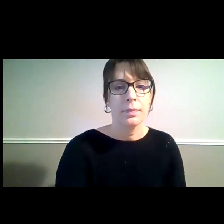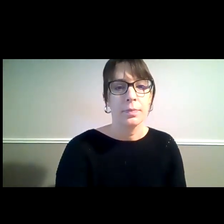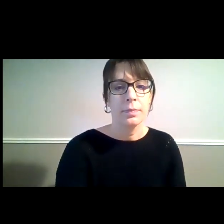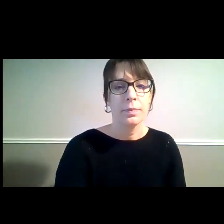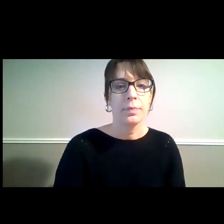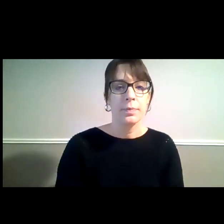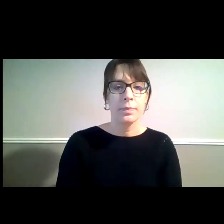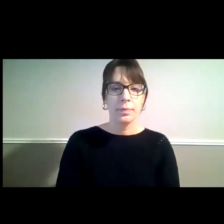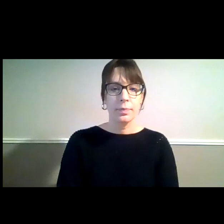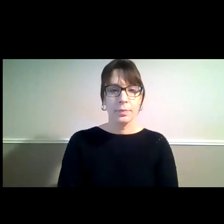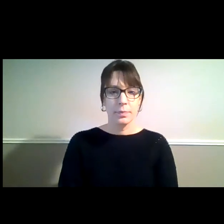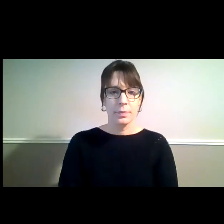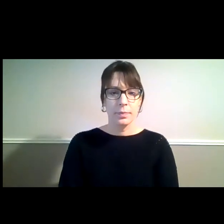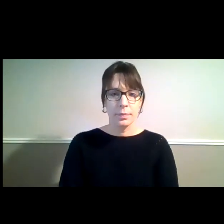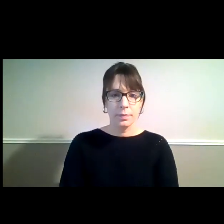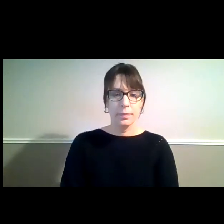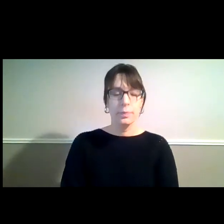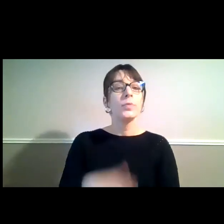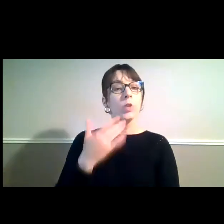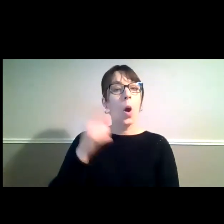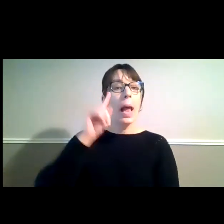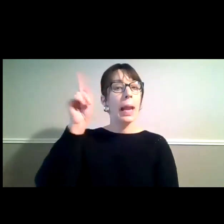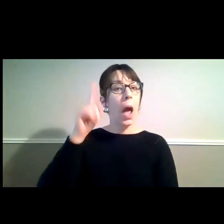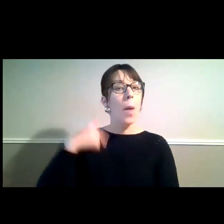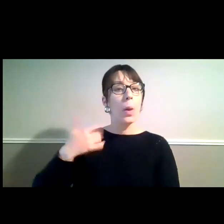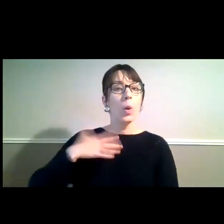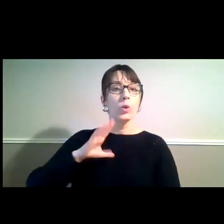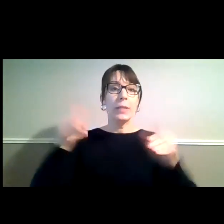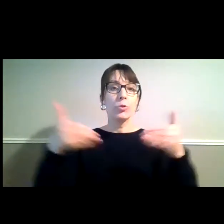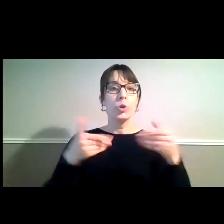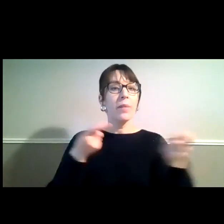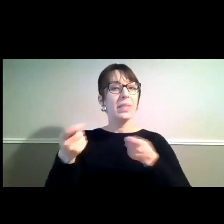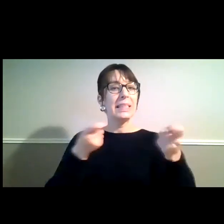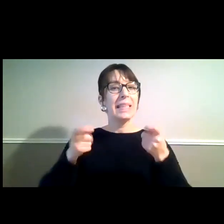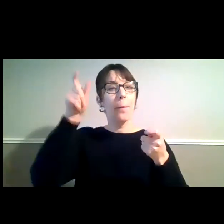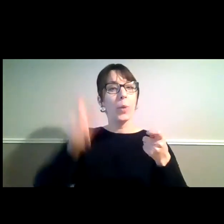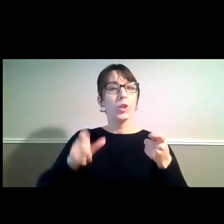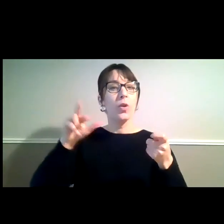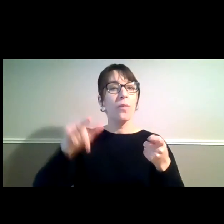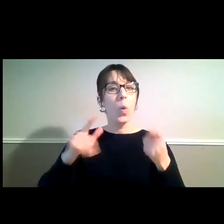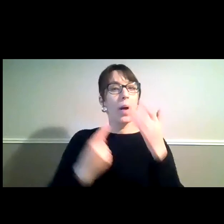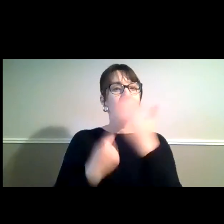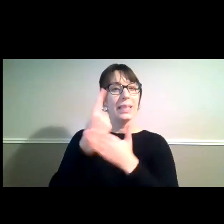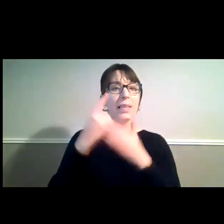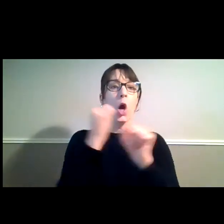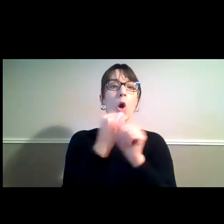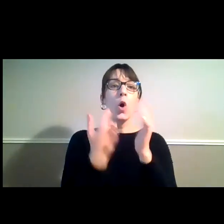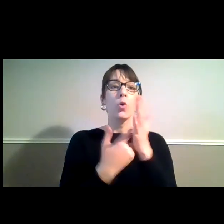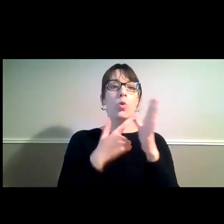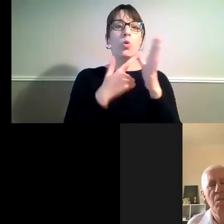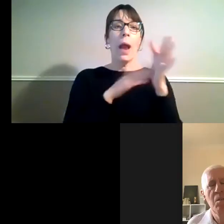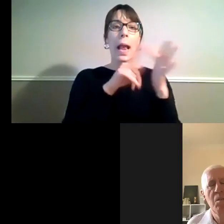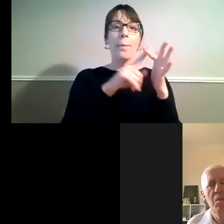I'd now like to introduce our facilitator for this event, Graham Inners AM. Graham has been a human rights